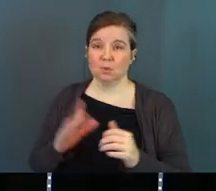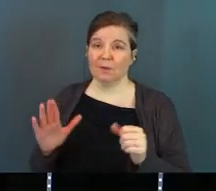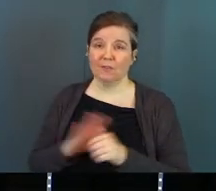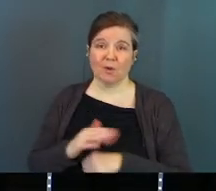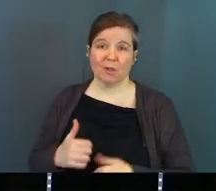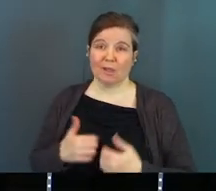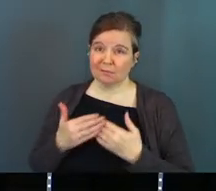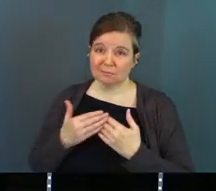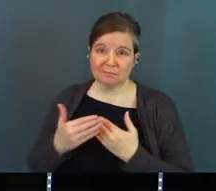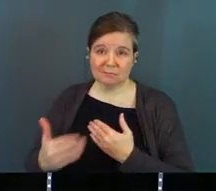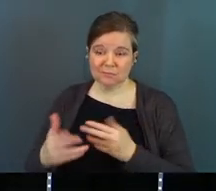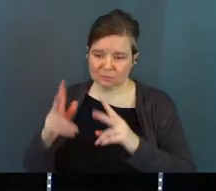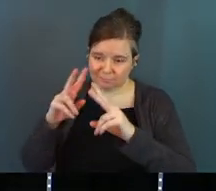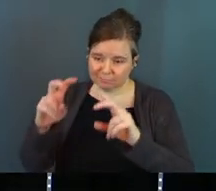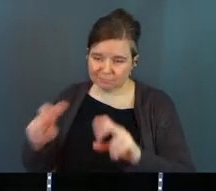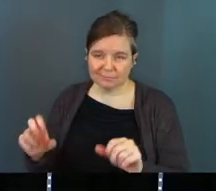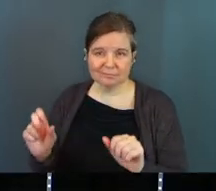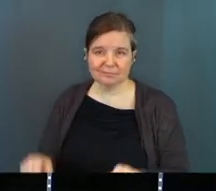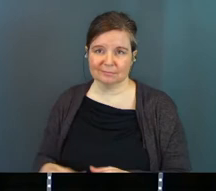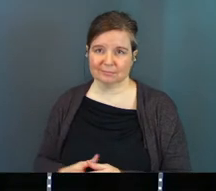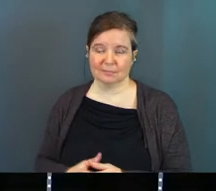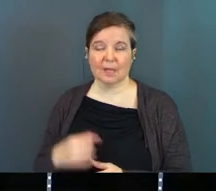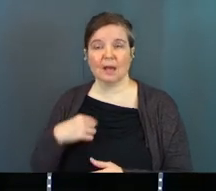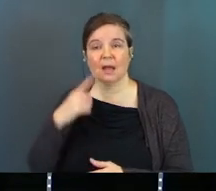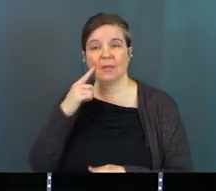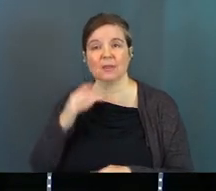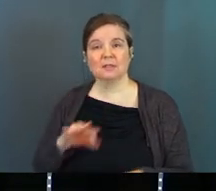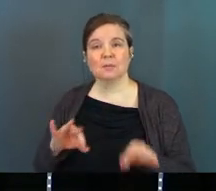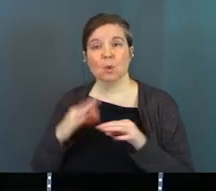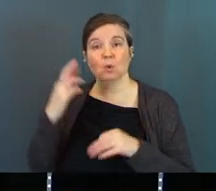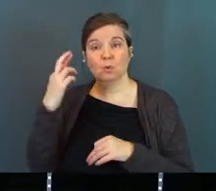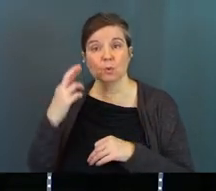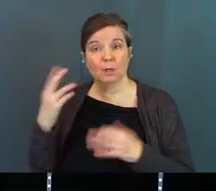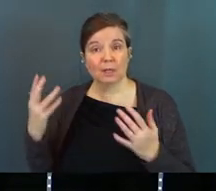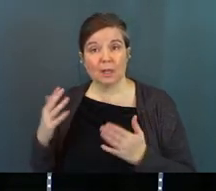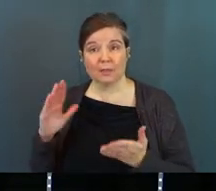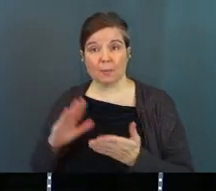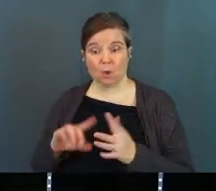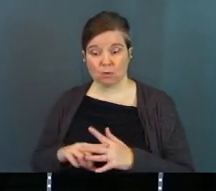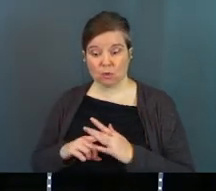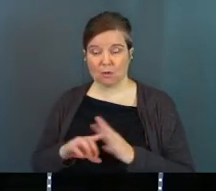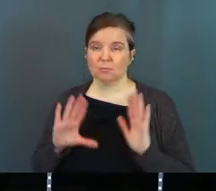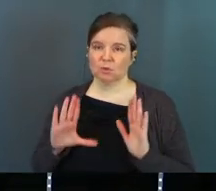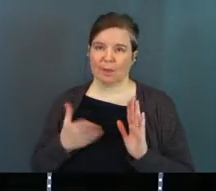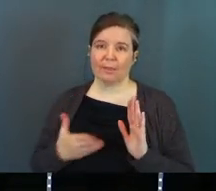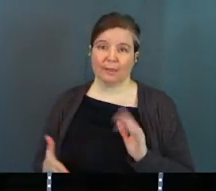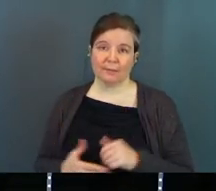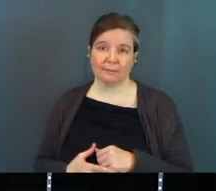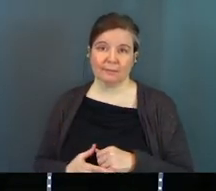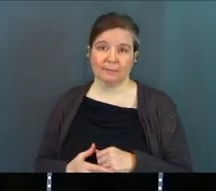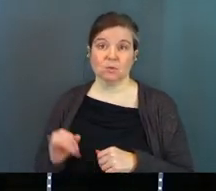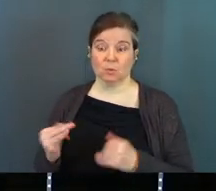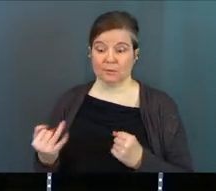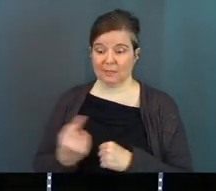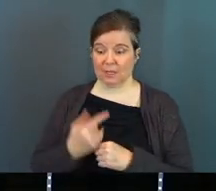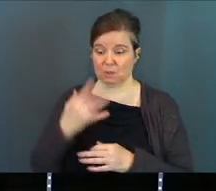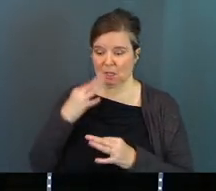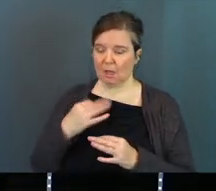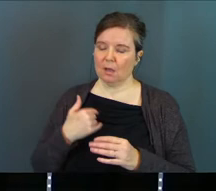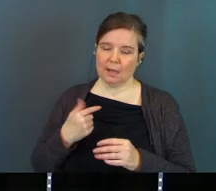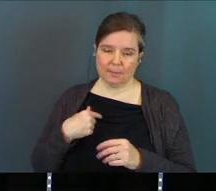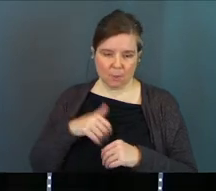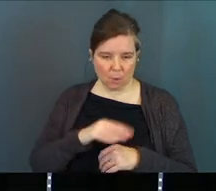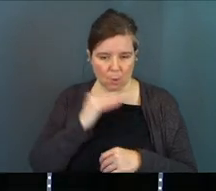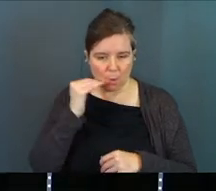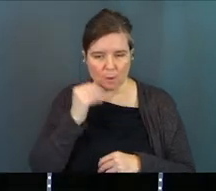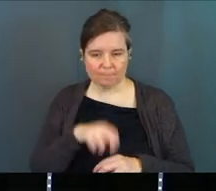into God's Word, okay? And I think it's important to realize that a small start is a great thing. So if today you decide, I'm going to